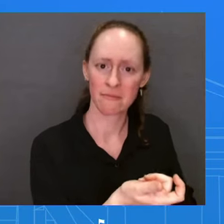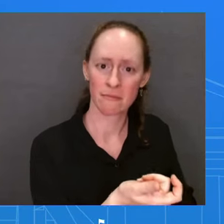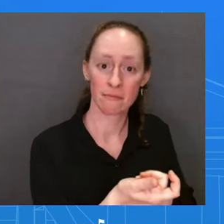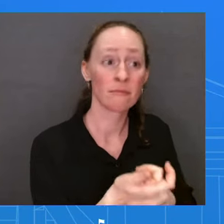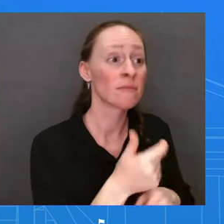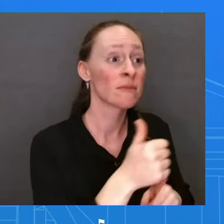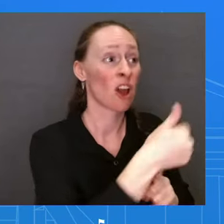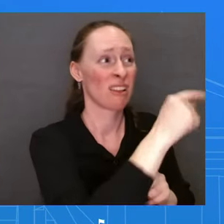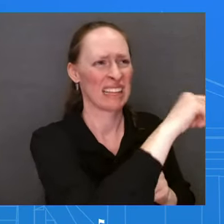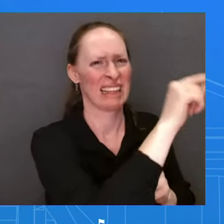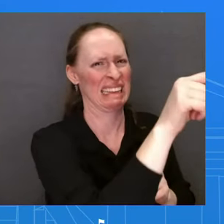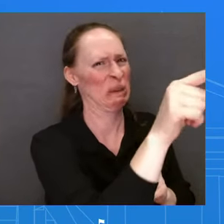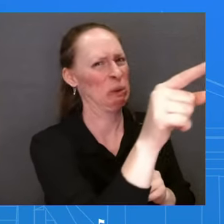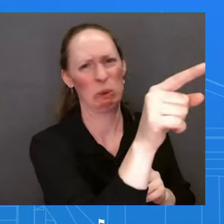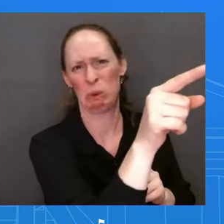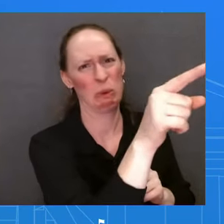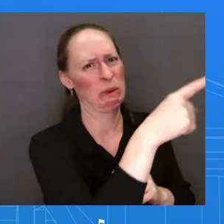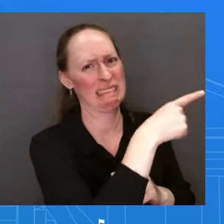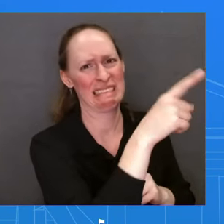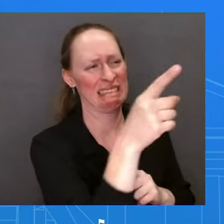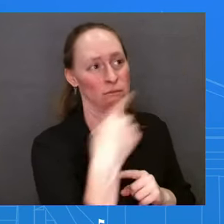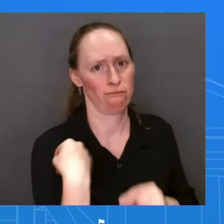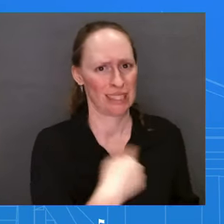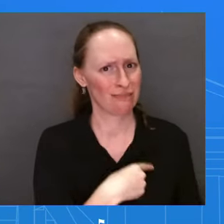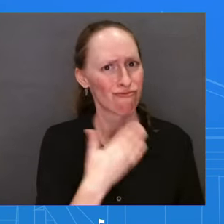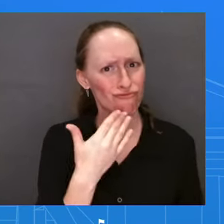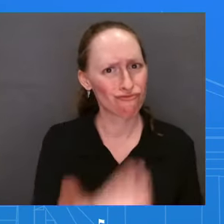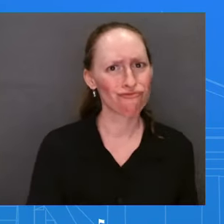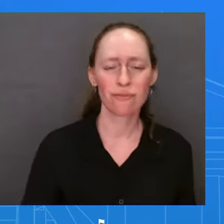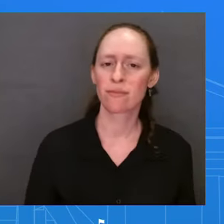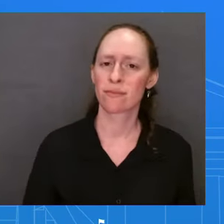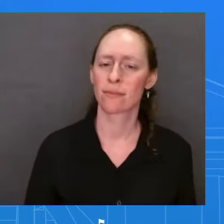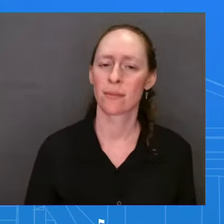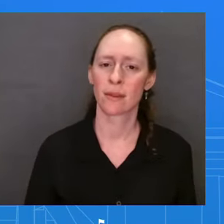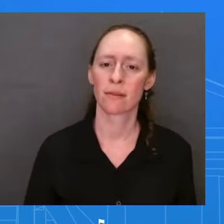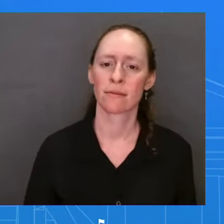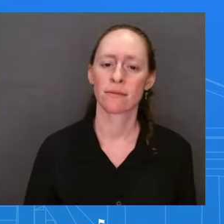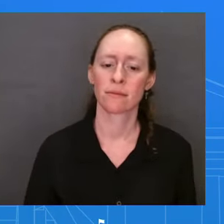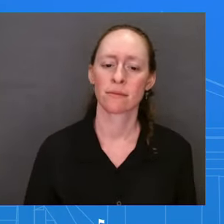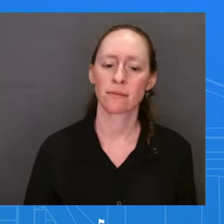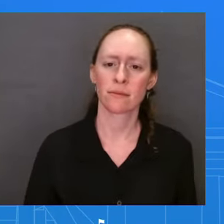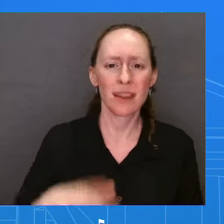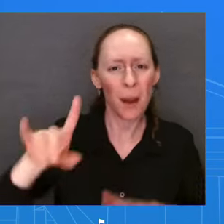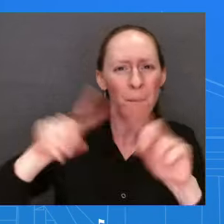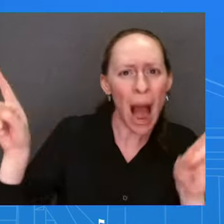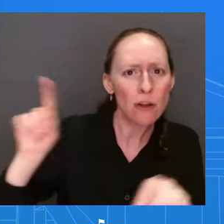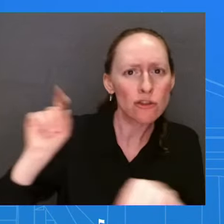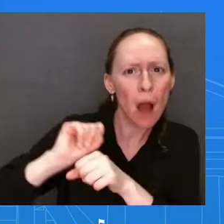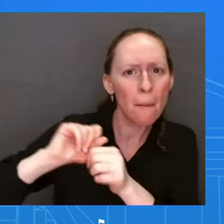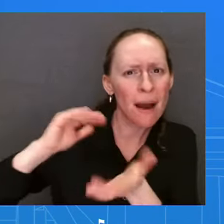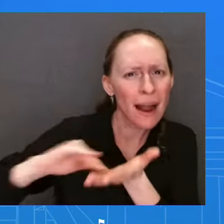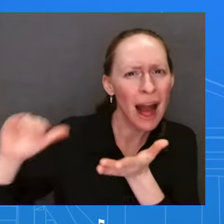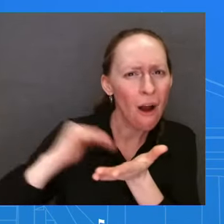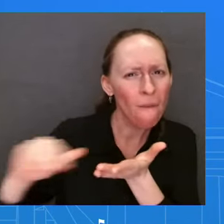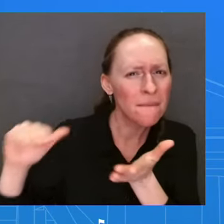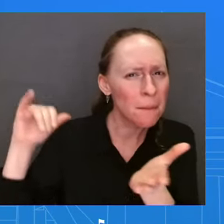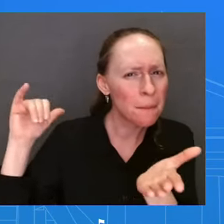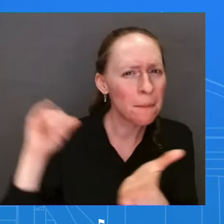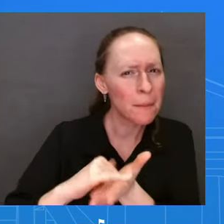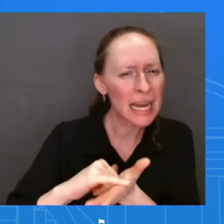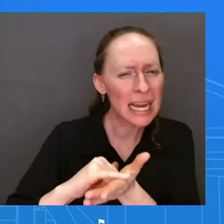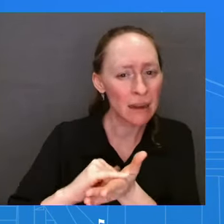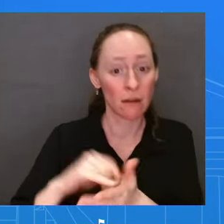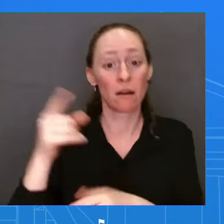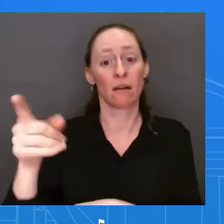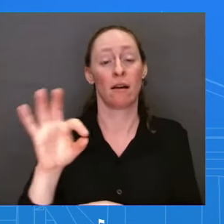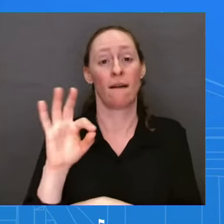making progress. But we're seeing a layoff, specifically talking about the auto industry. For example, Ford is saying they're laying off workers to afford the cost of the